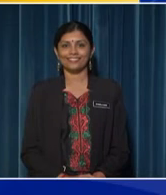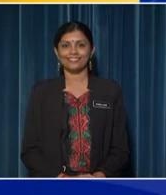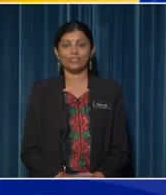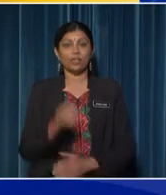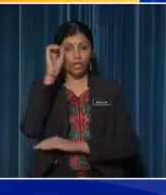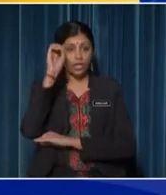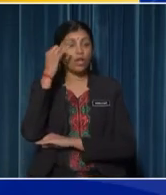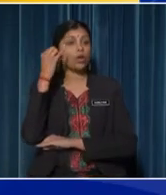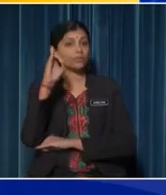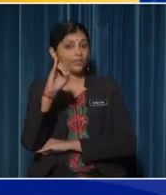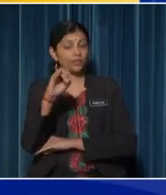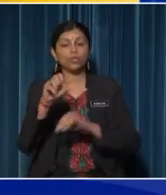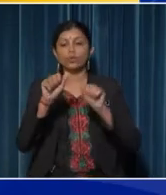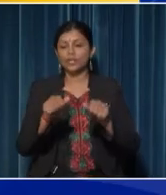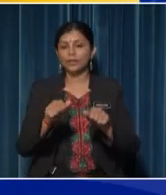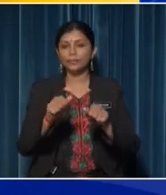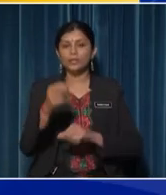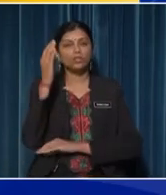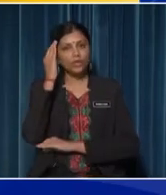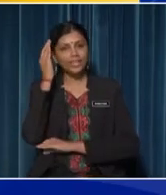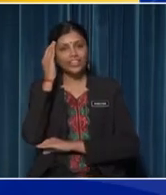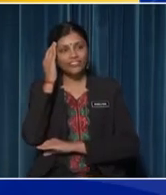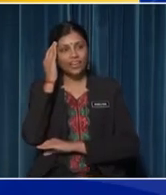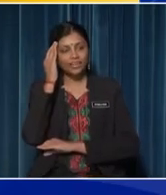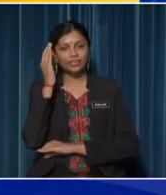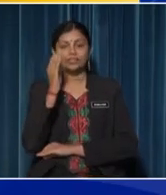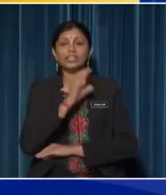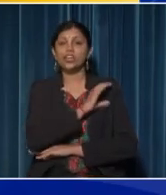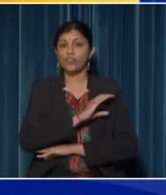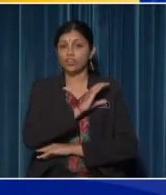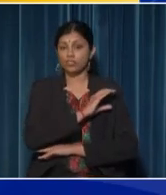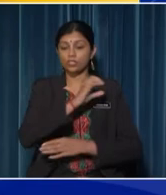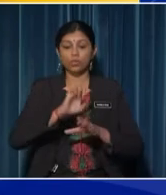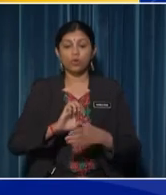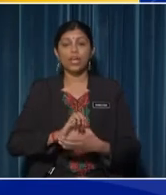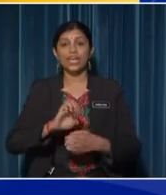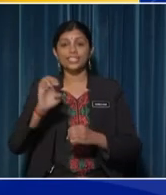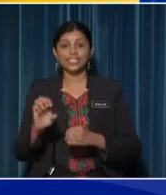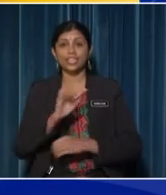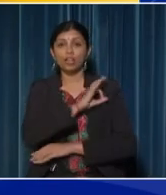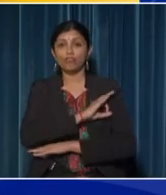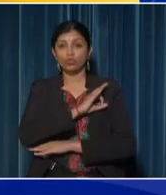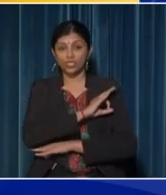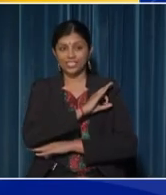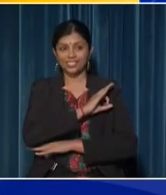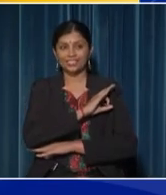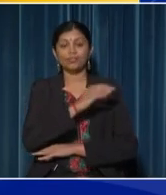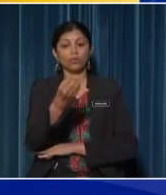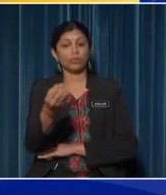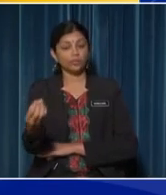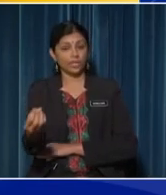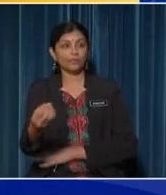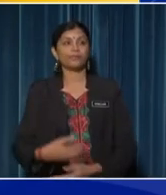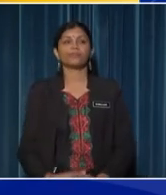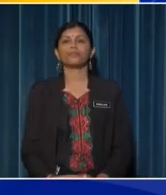By observing, you will be able to identify the characteristics or external features of an object